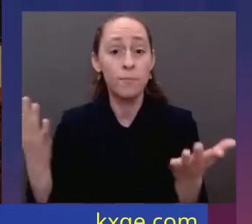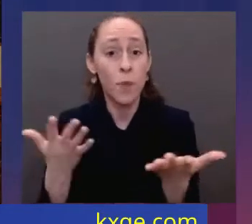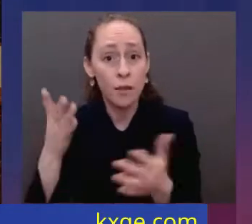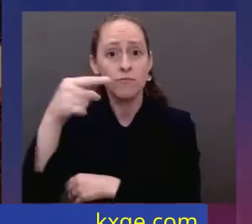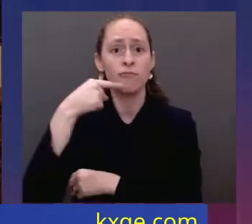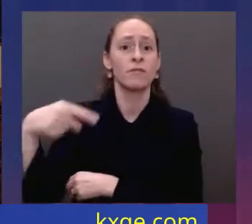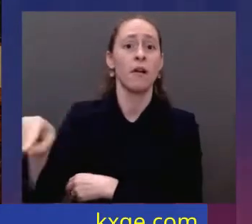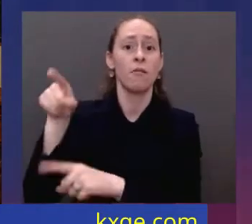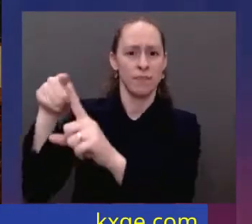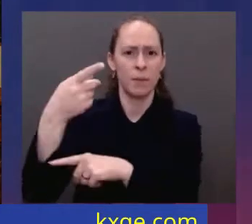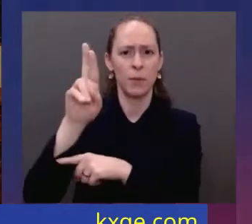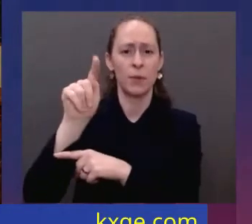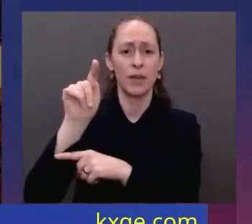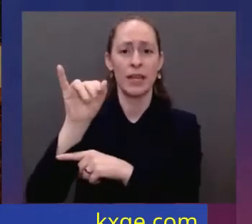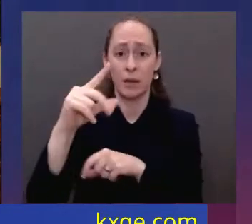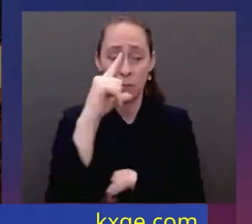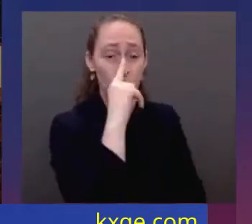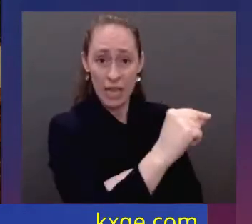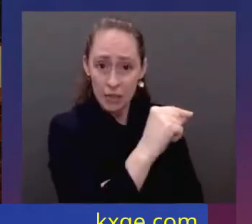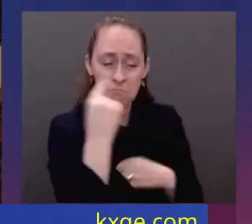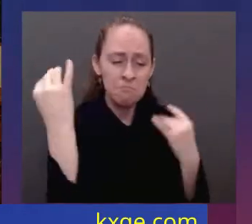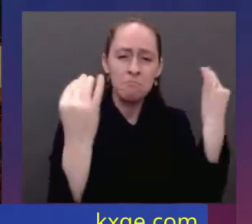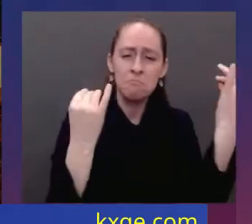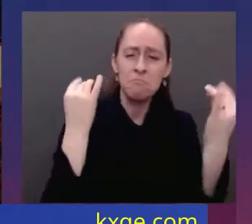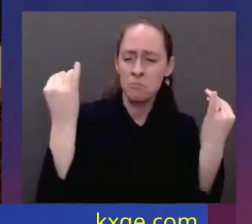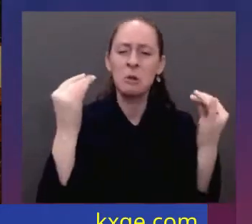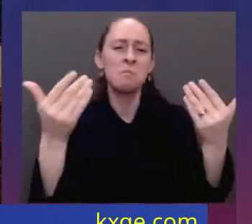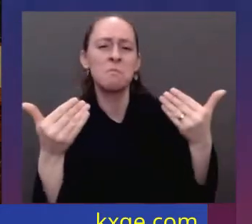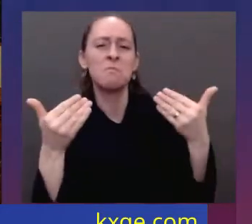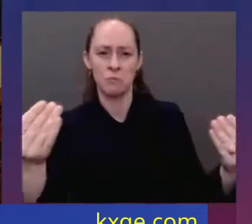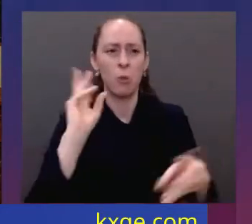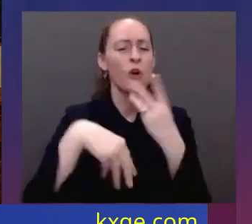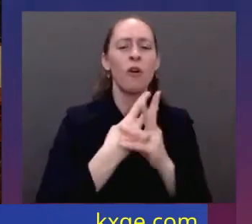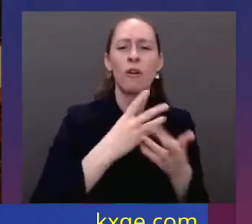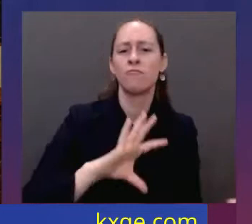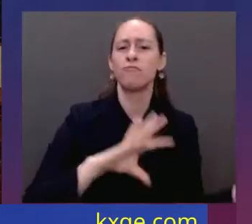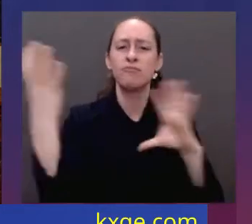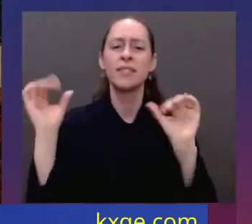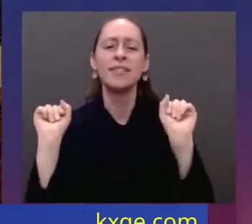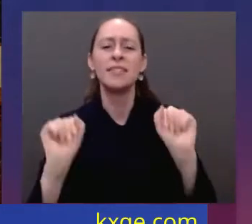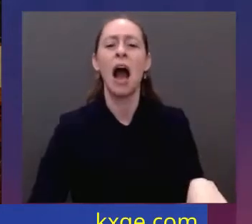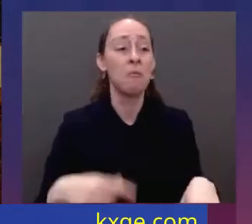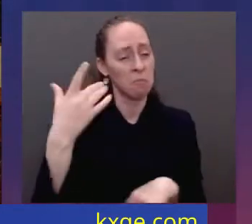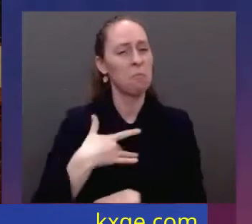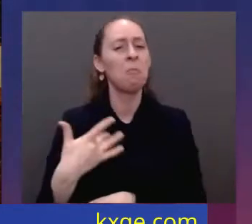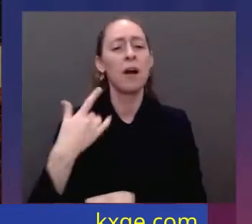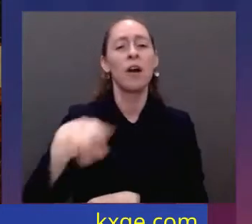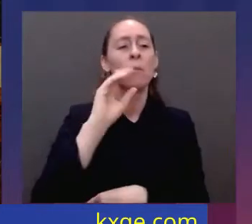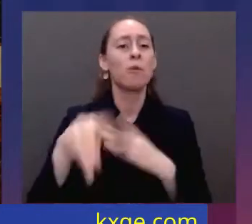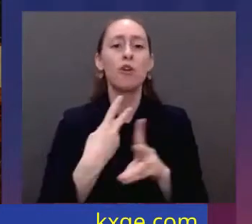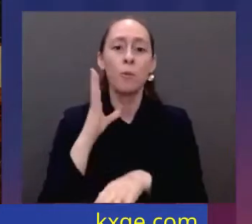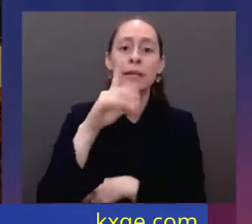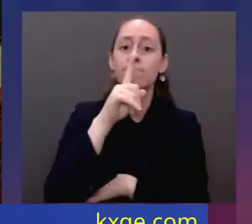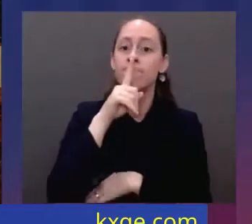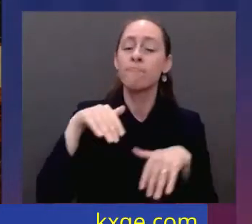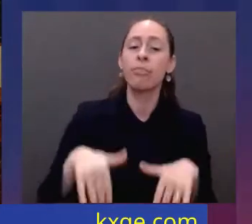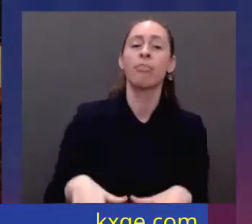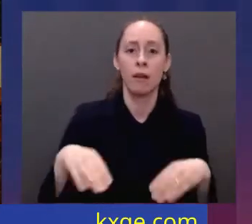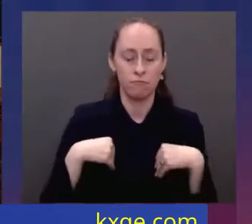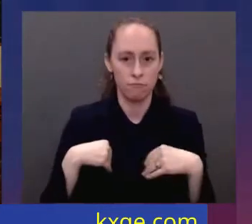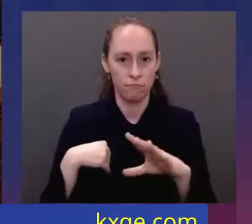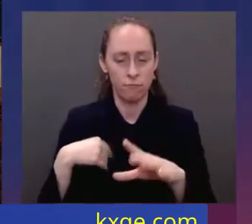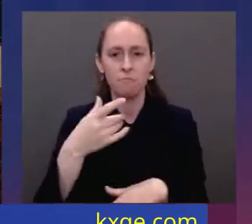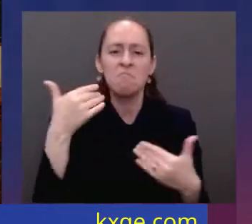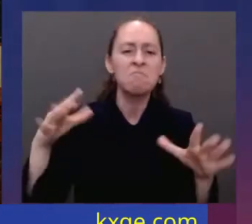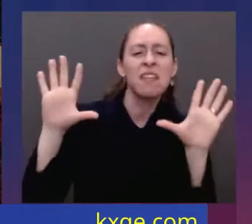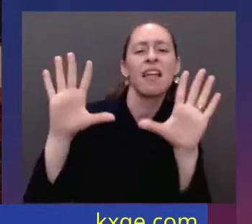thinking he could make it bend to his menacing ways. But he badly miscalculated. He thought he could roll into Ukraine and the world would roll over. Instead,